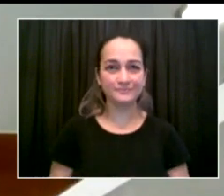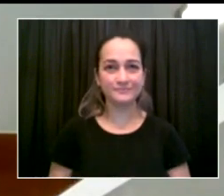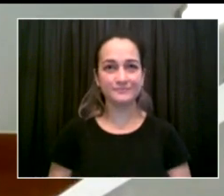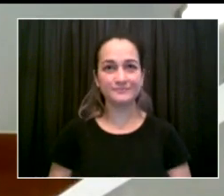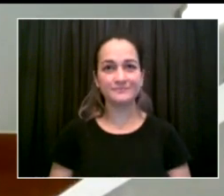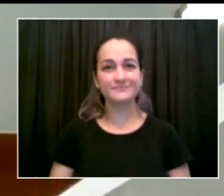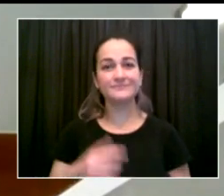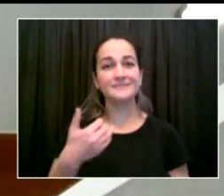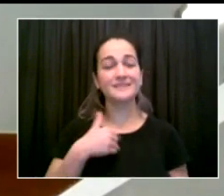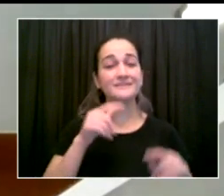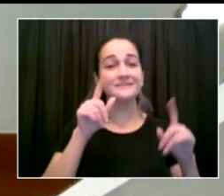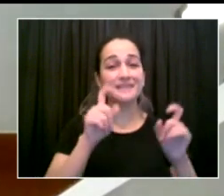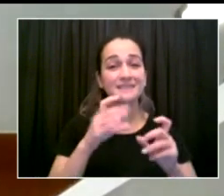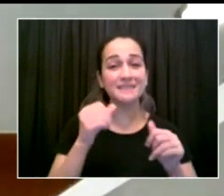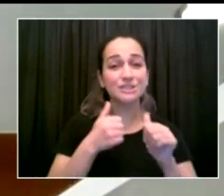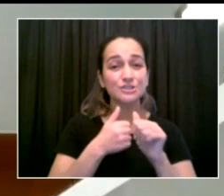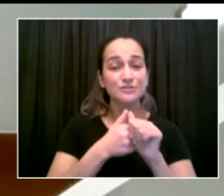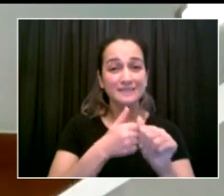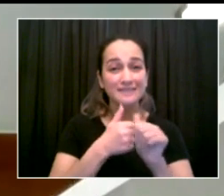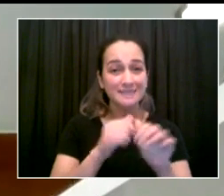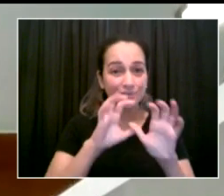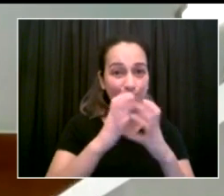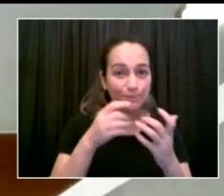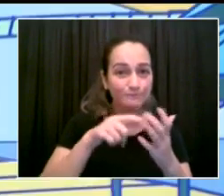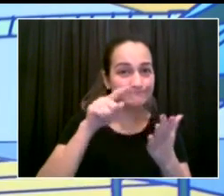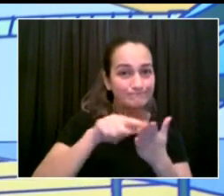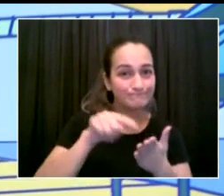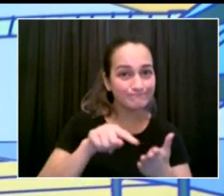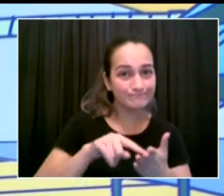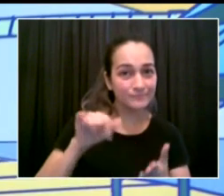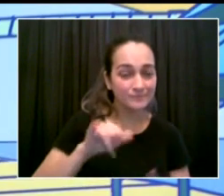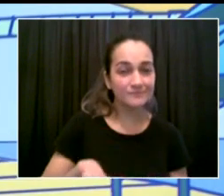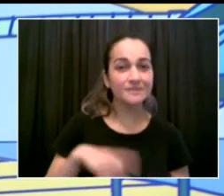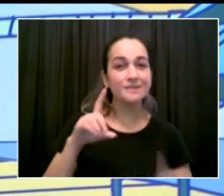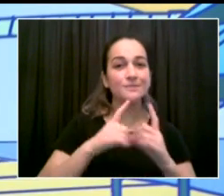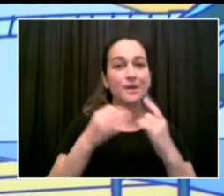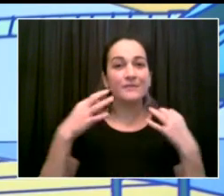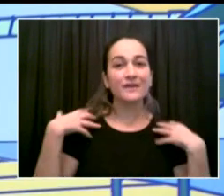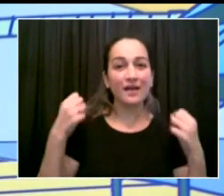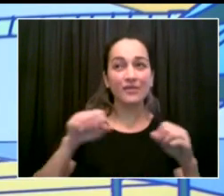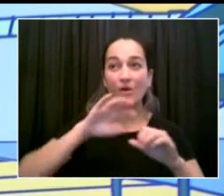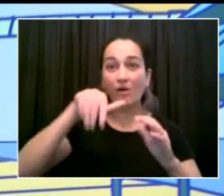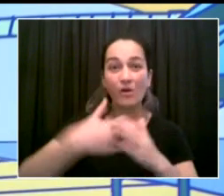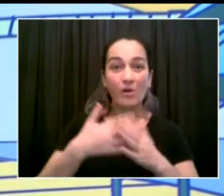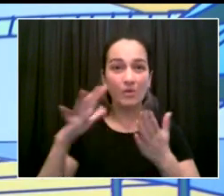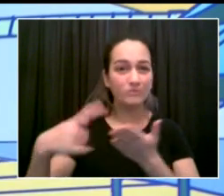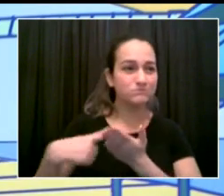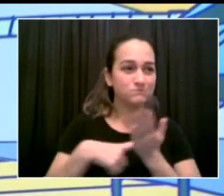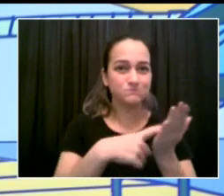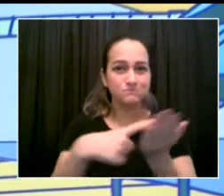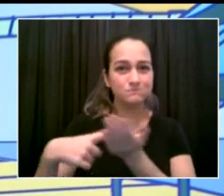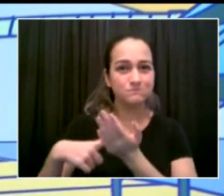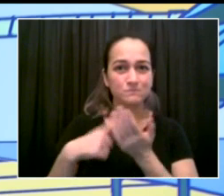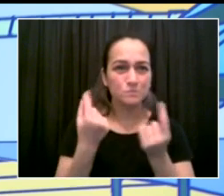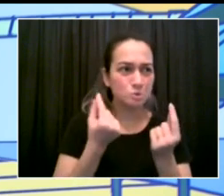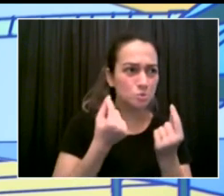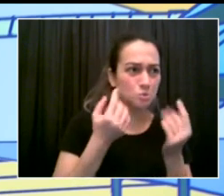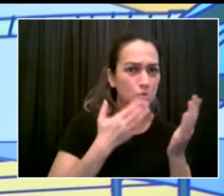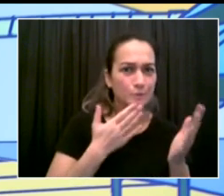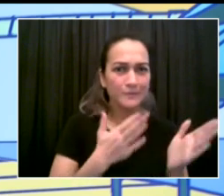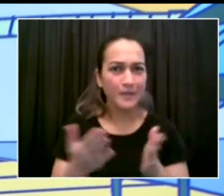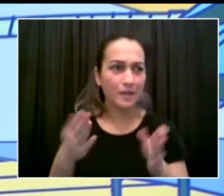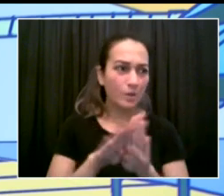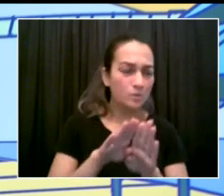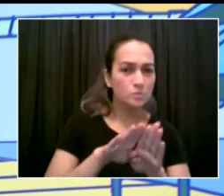of those criteria are met, and I hope that helps. Thank you. Thank you. Go ahead. The next is Elizabeth Kim from Gothamist.